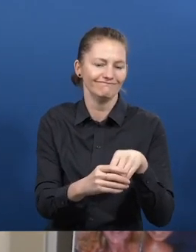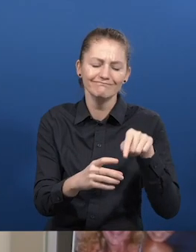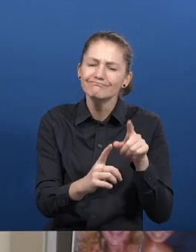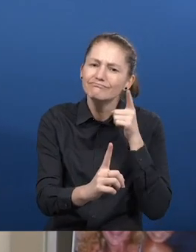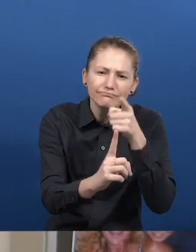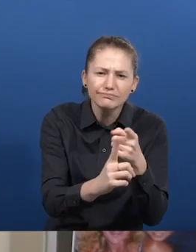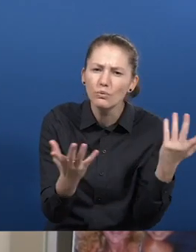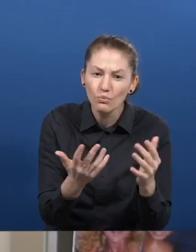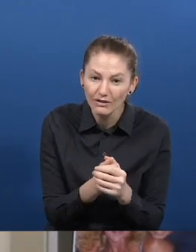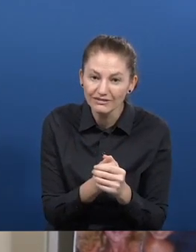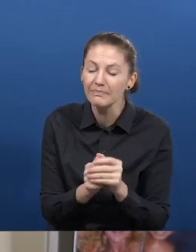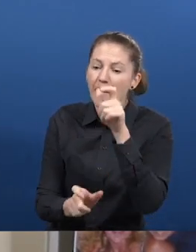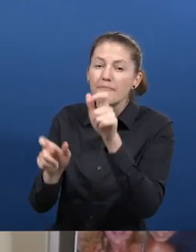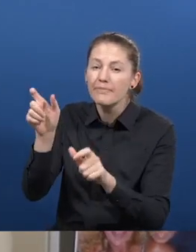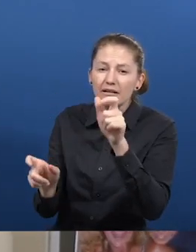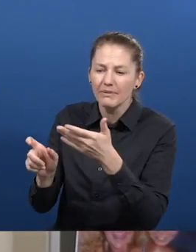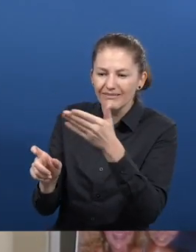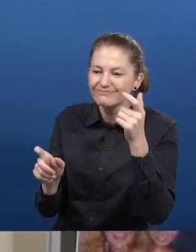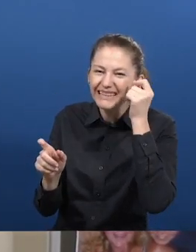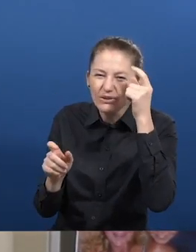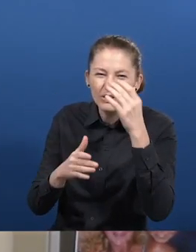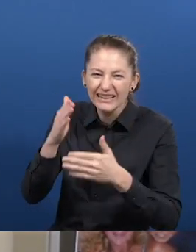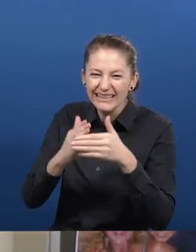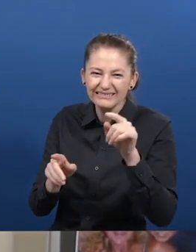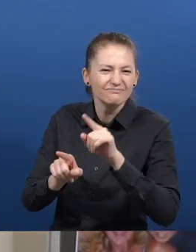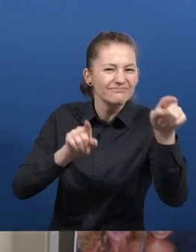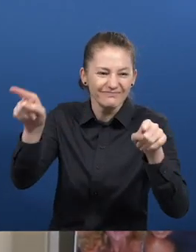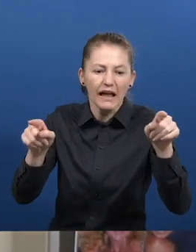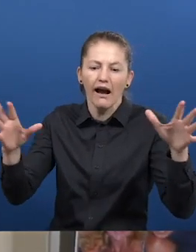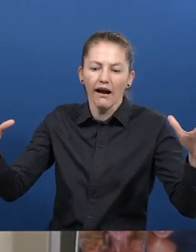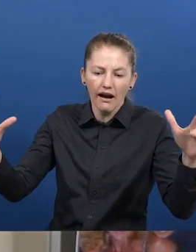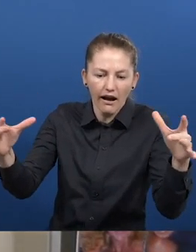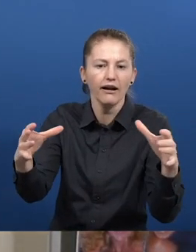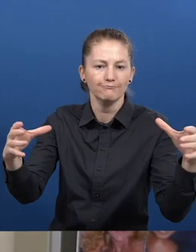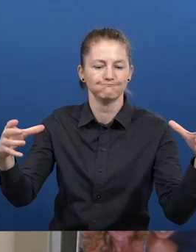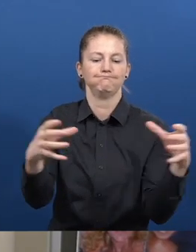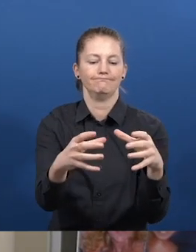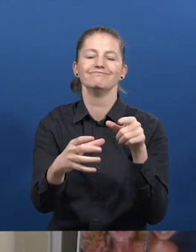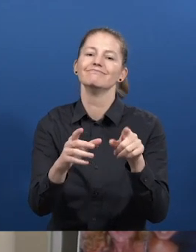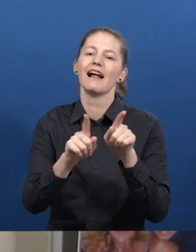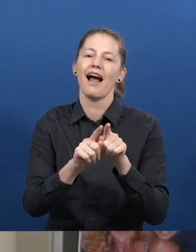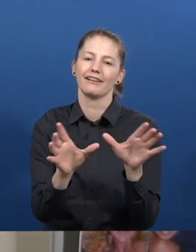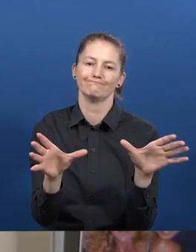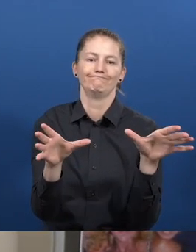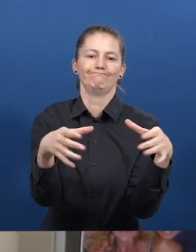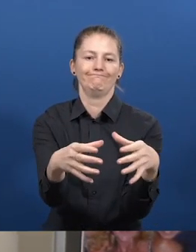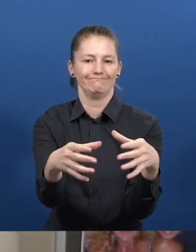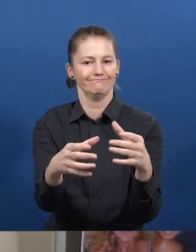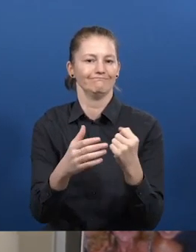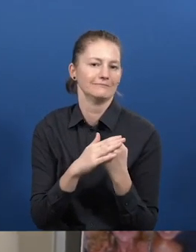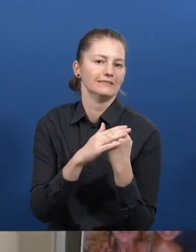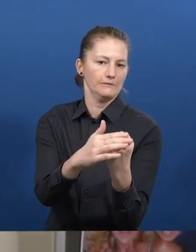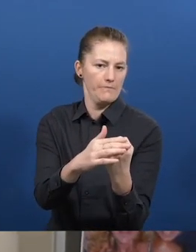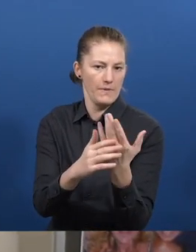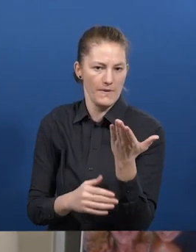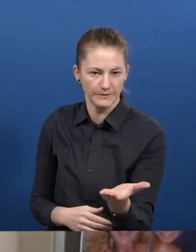We are part of a working group graded by the Department of Penitentiary Institutions of the Ministry of Justices. The